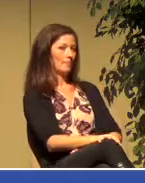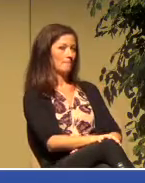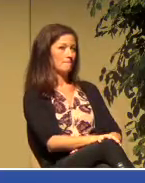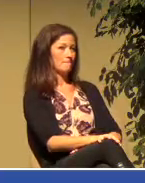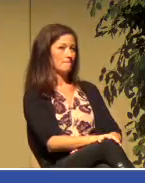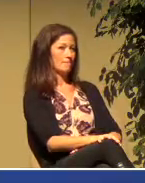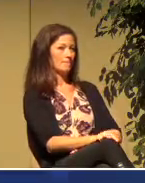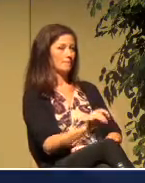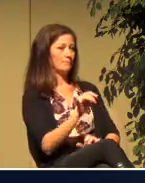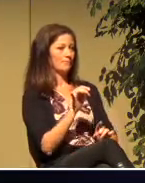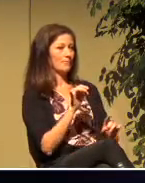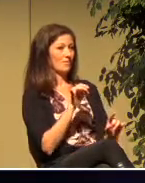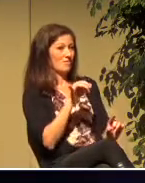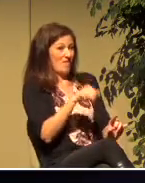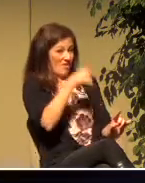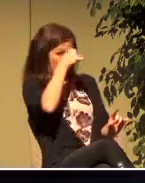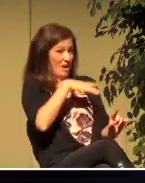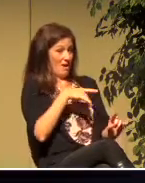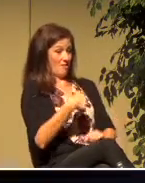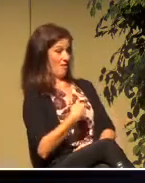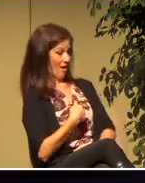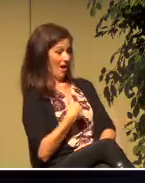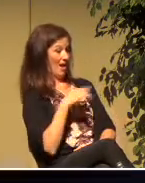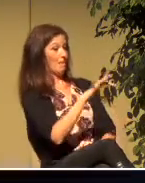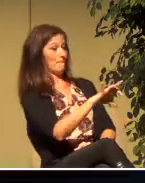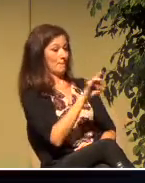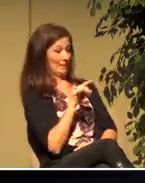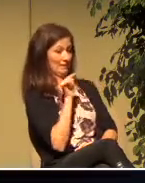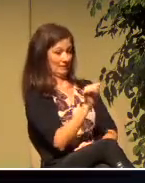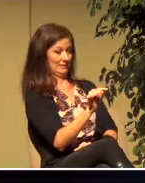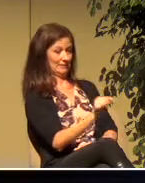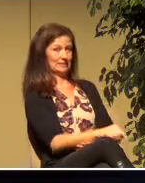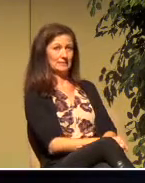This is the man I have chosen.